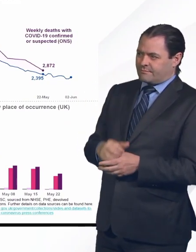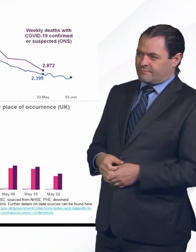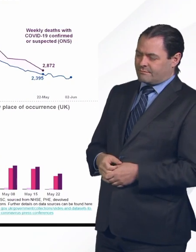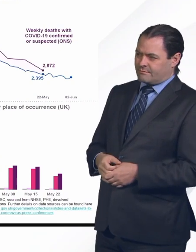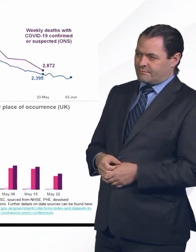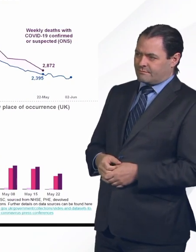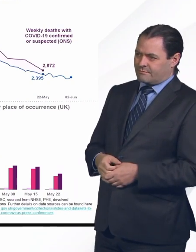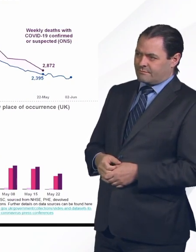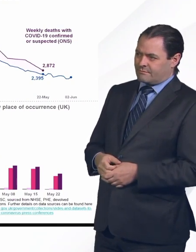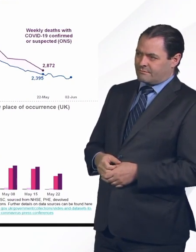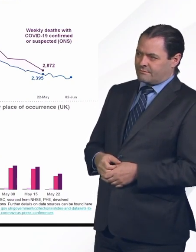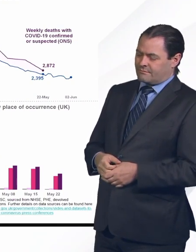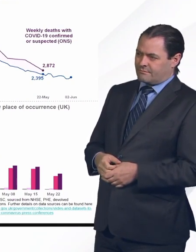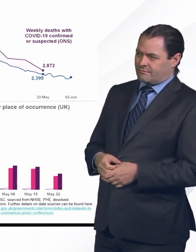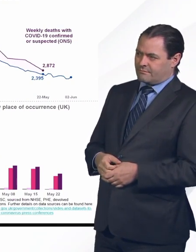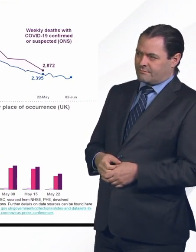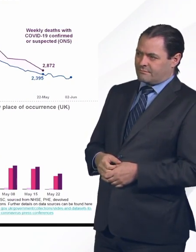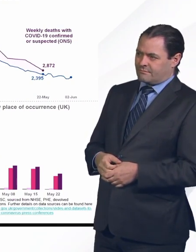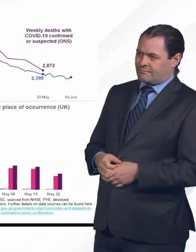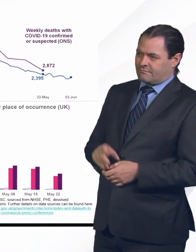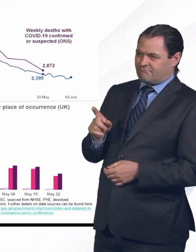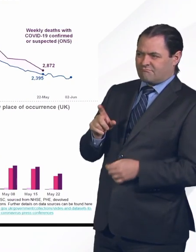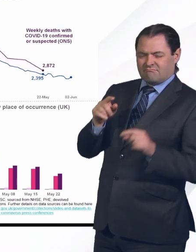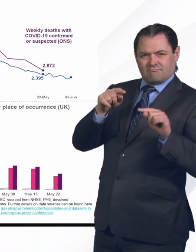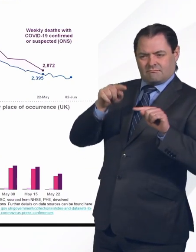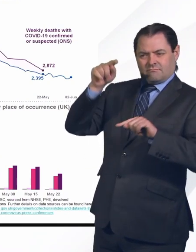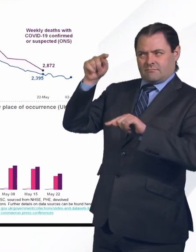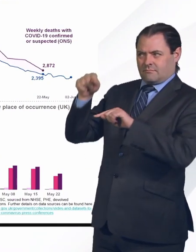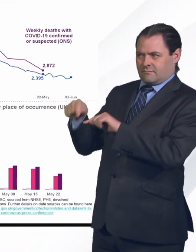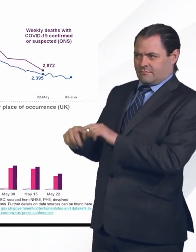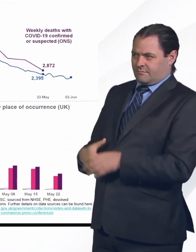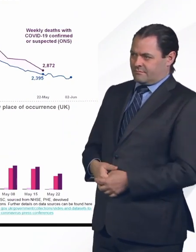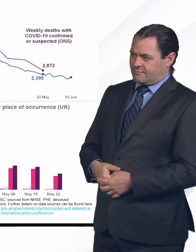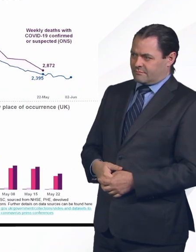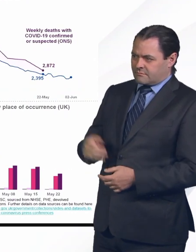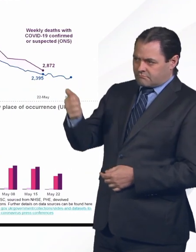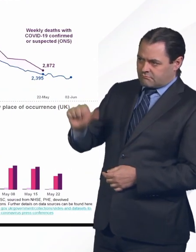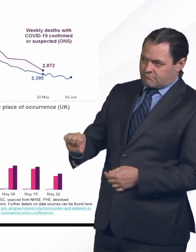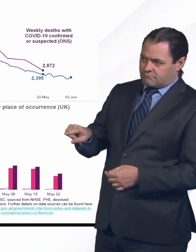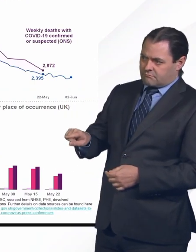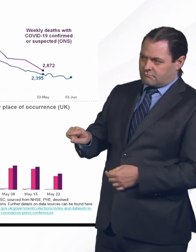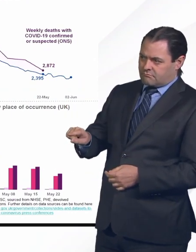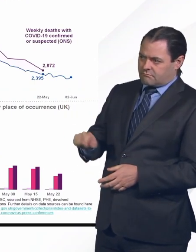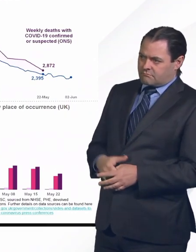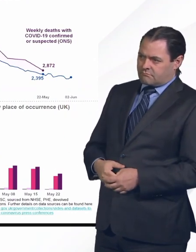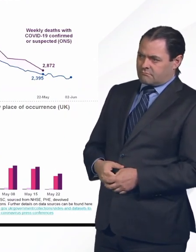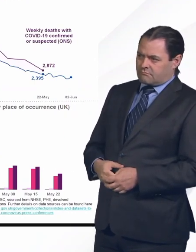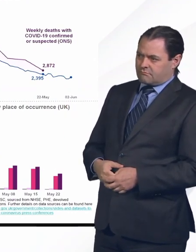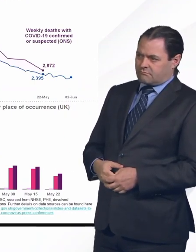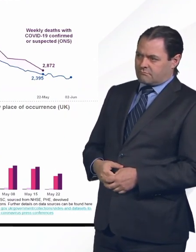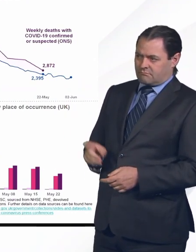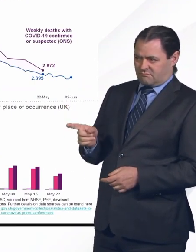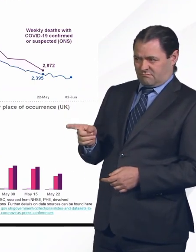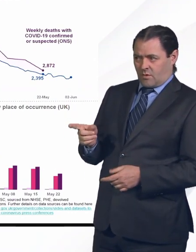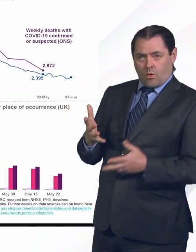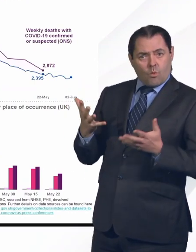period that corresponded to these data coming from the ONS. On the bottom chart, we can see the place of occurrence